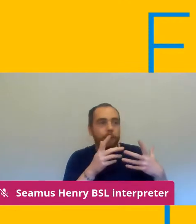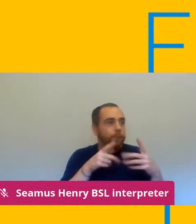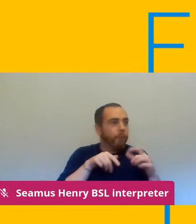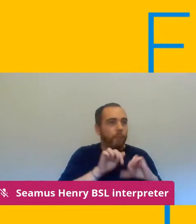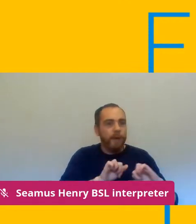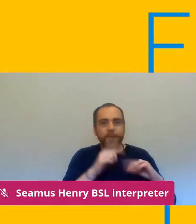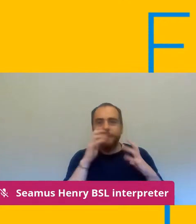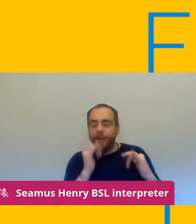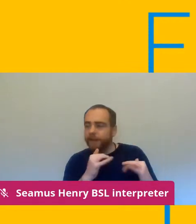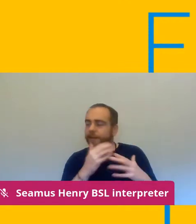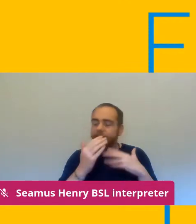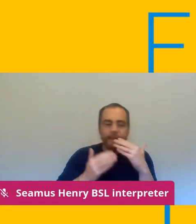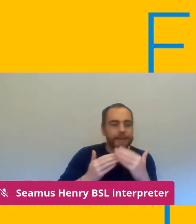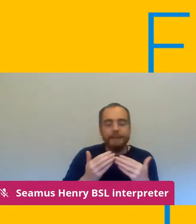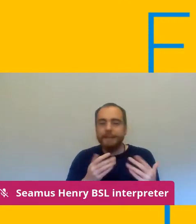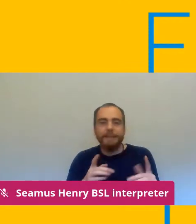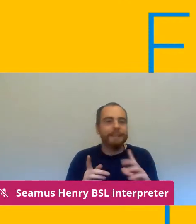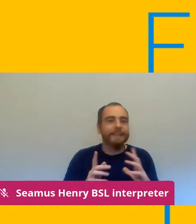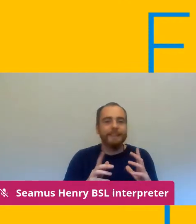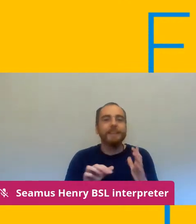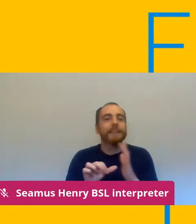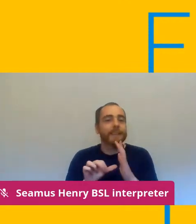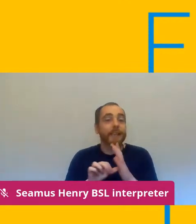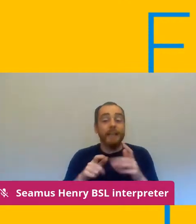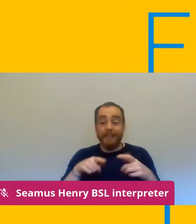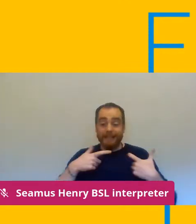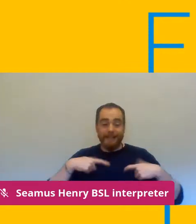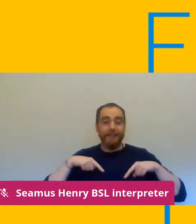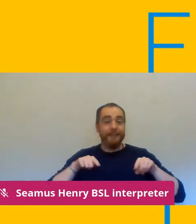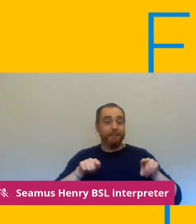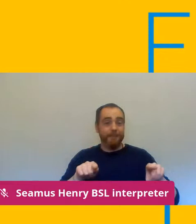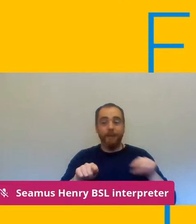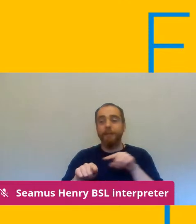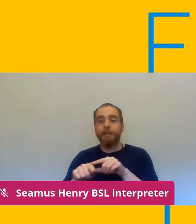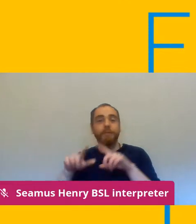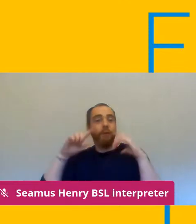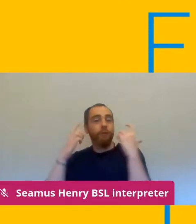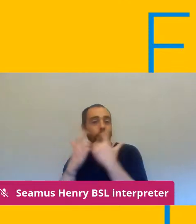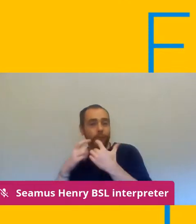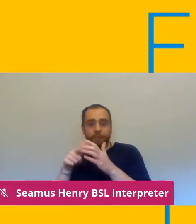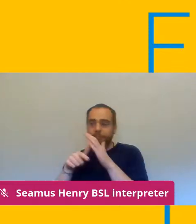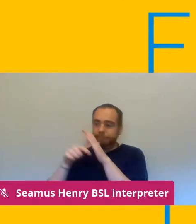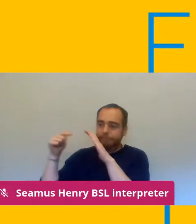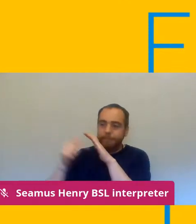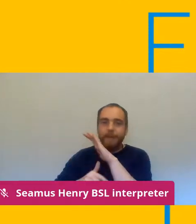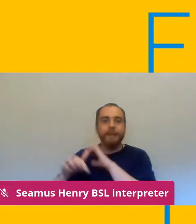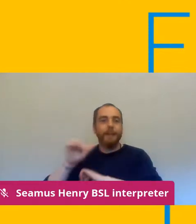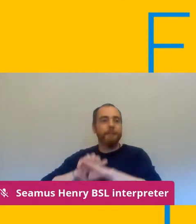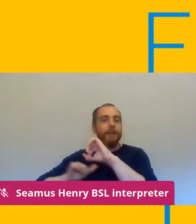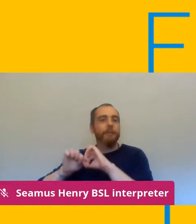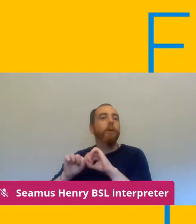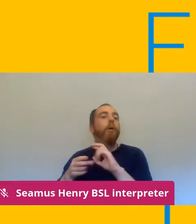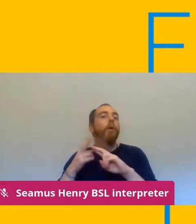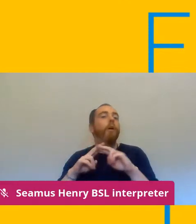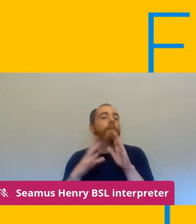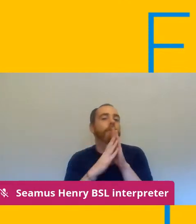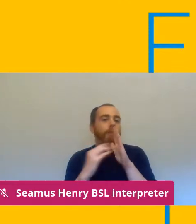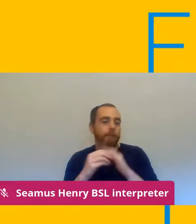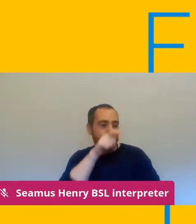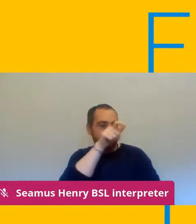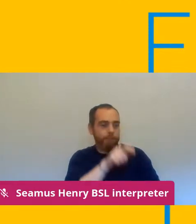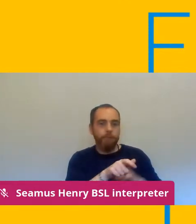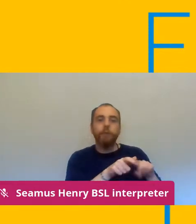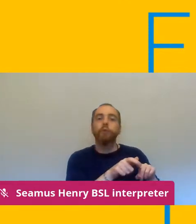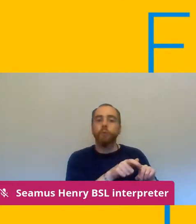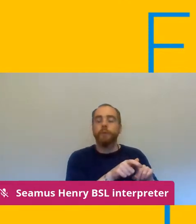is trying to get ahead with the deep cleaning so if we have a student that comes to us and says that they have a they have